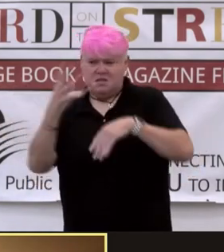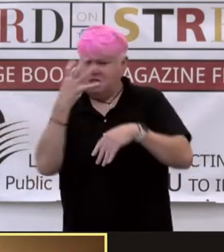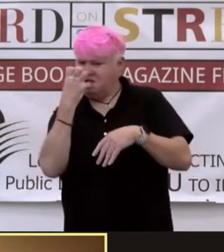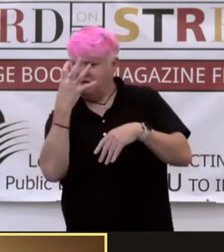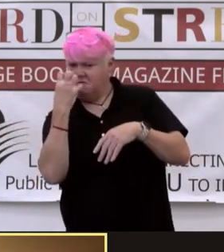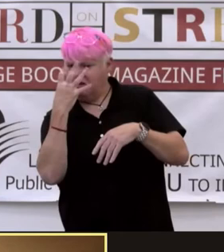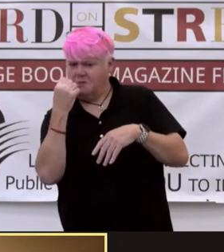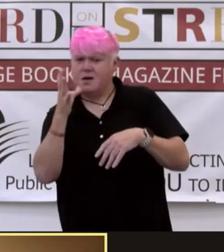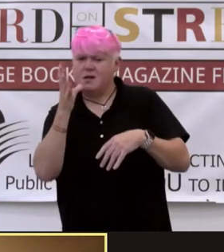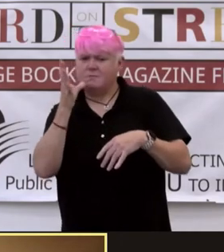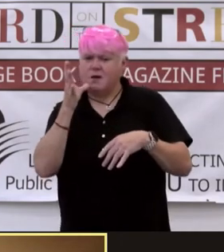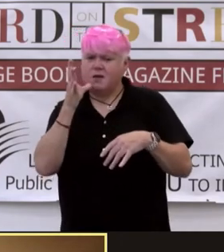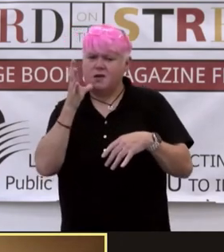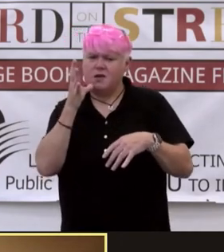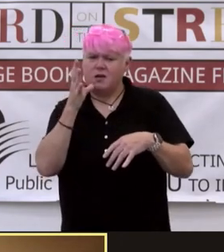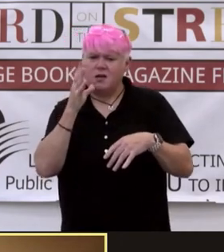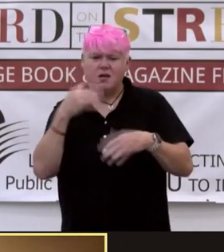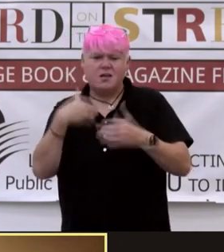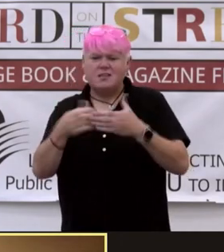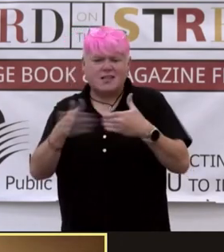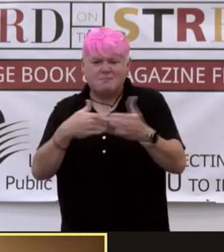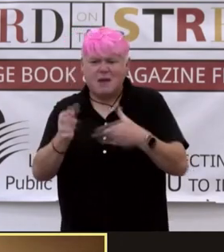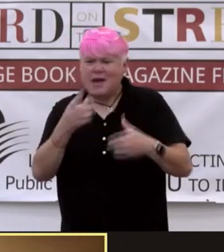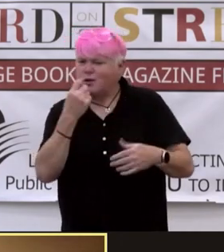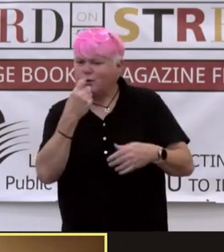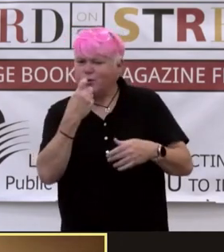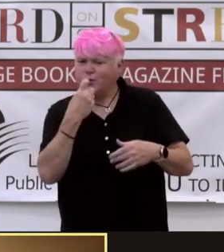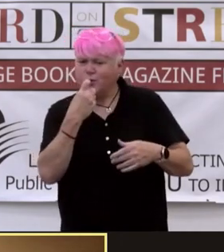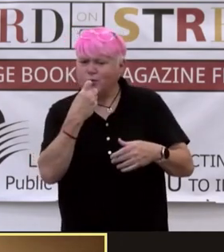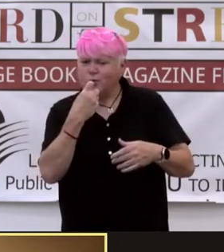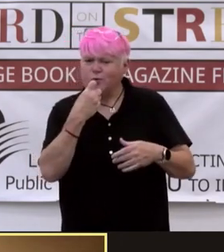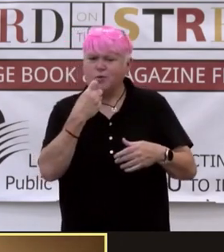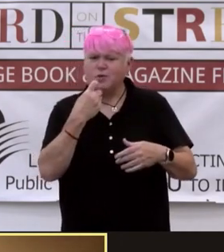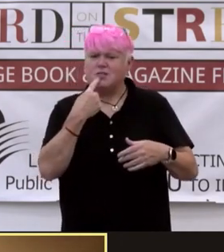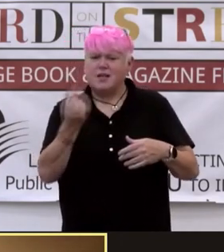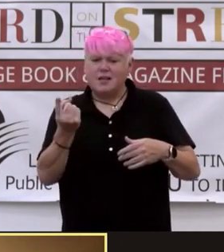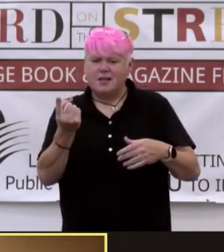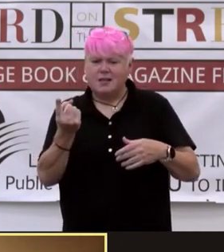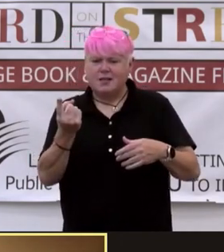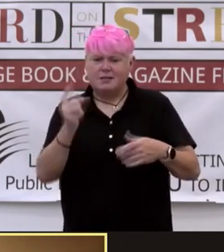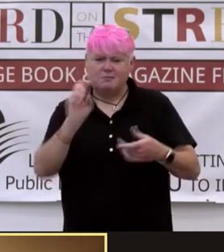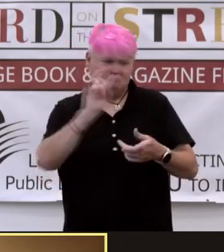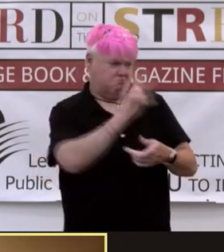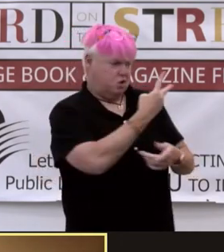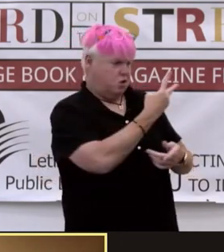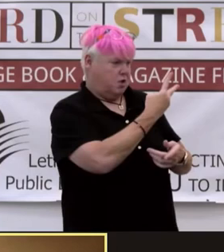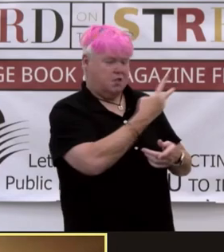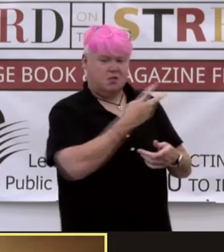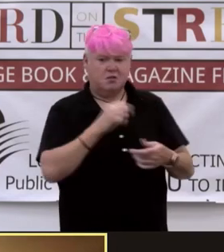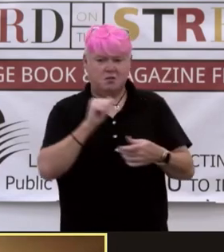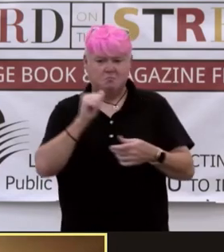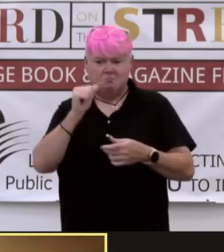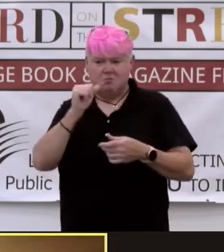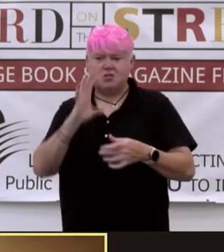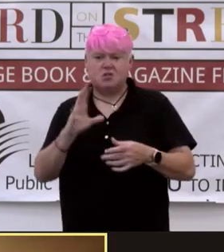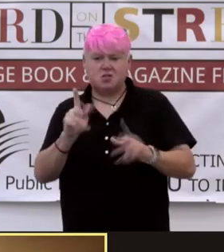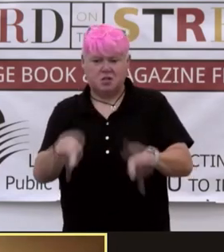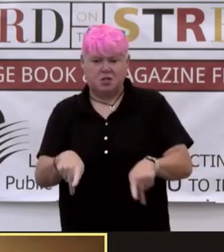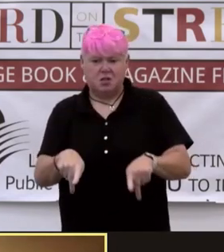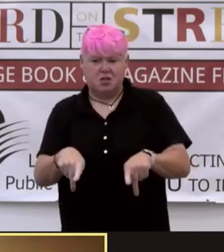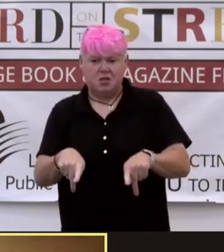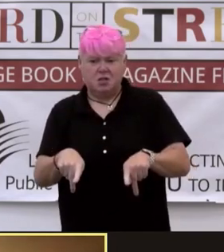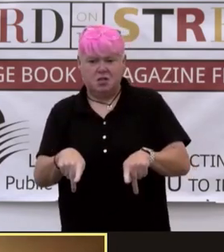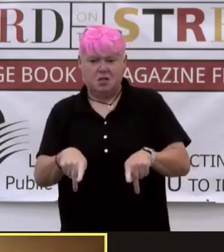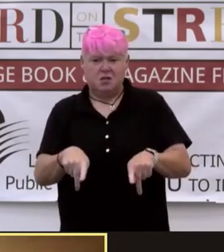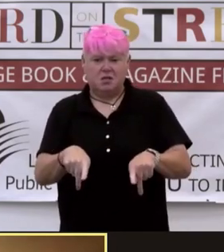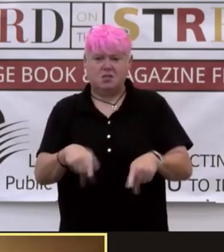his mother and aunt. It doesn't matter who she is, Aruna says, turning to Arash. She is truly spectacularly